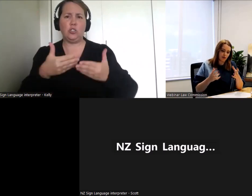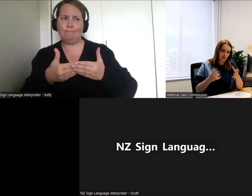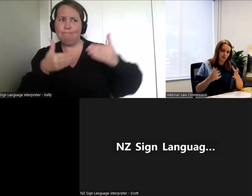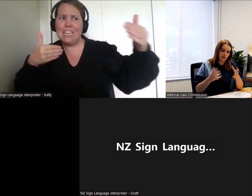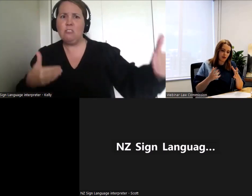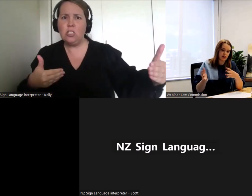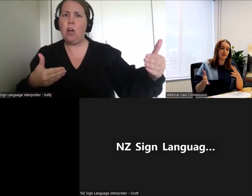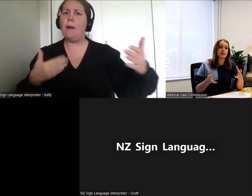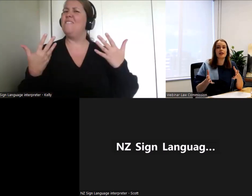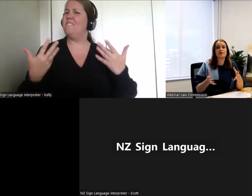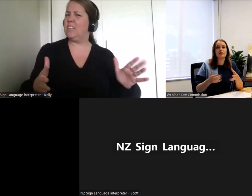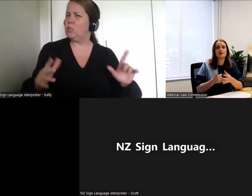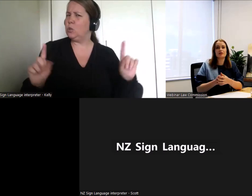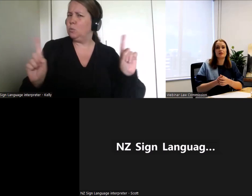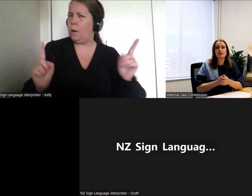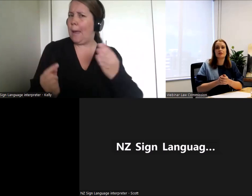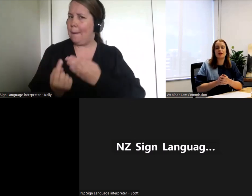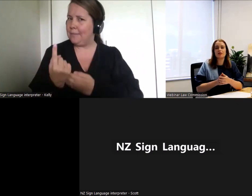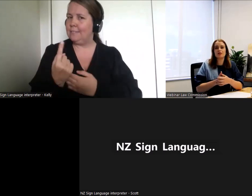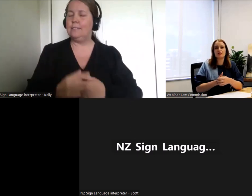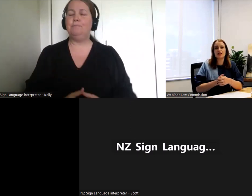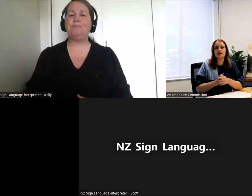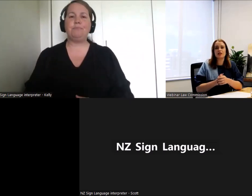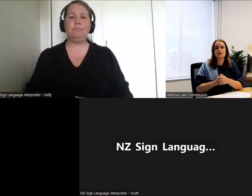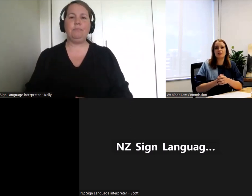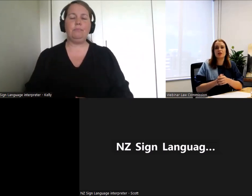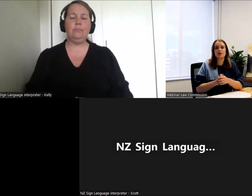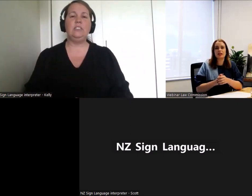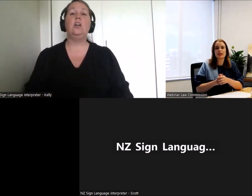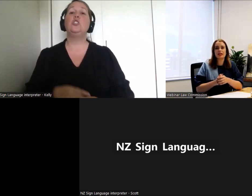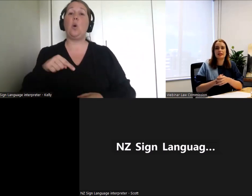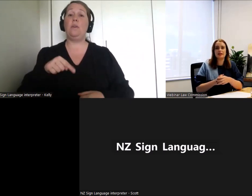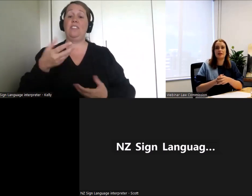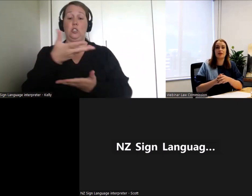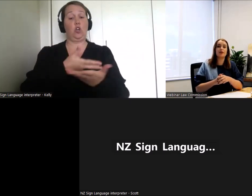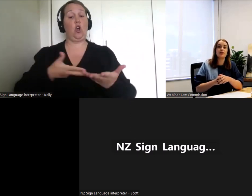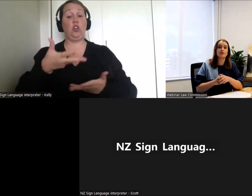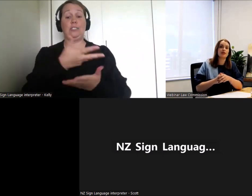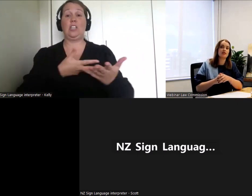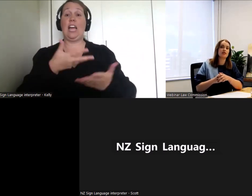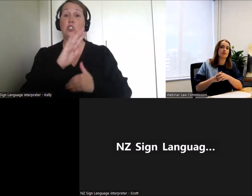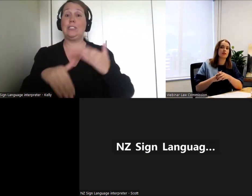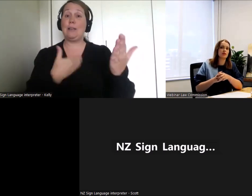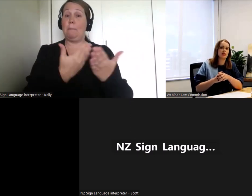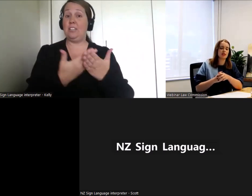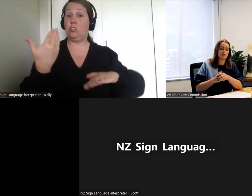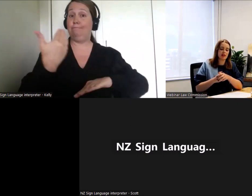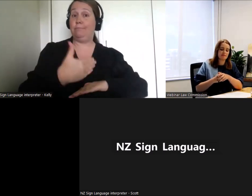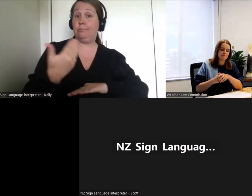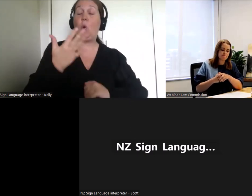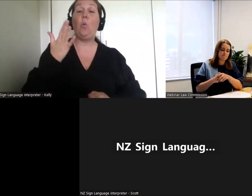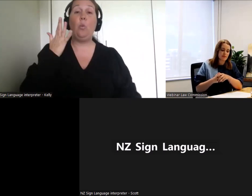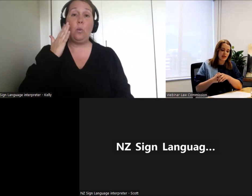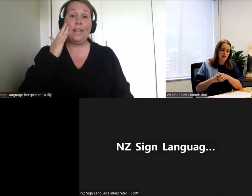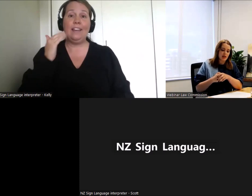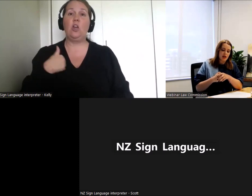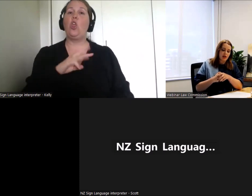And the closing date for this for this round of consultation and submissions is the third of March 2023.